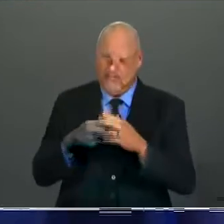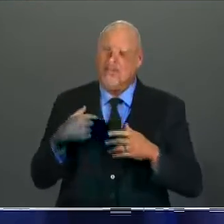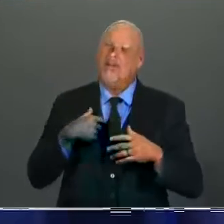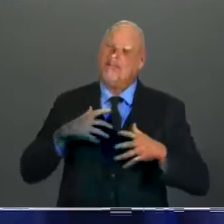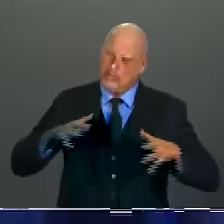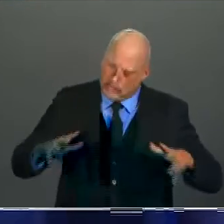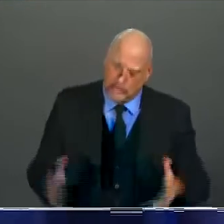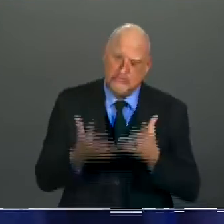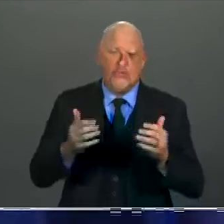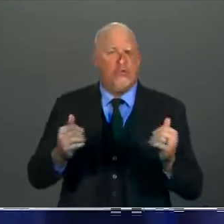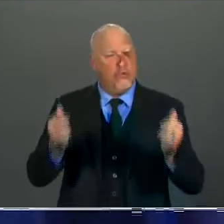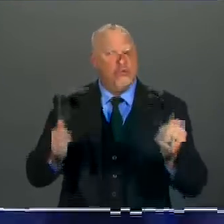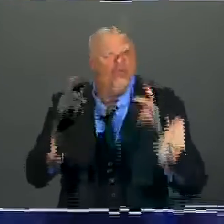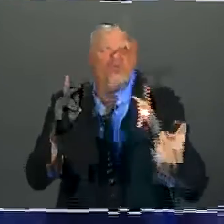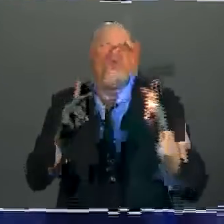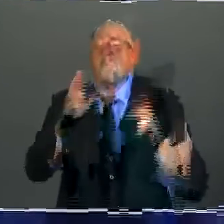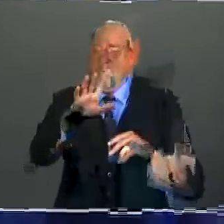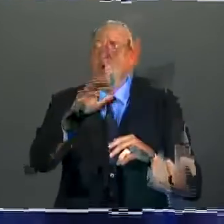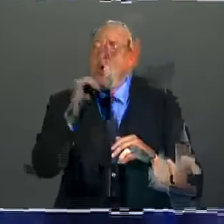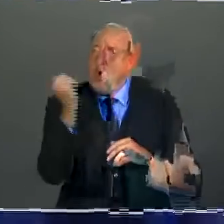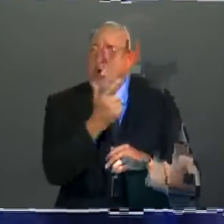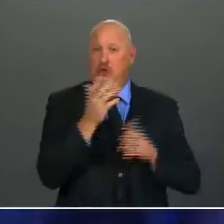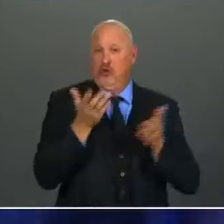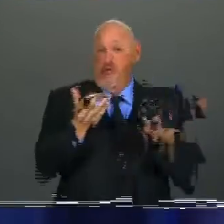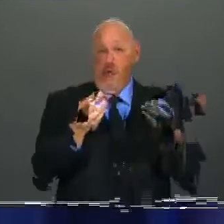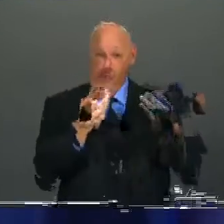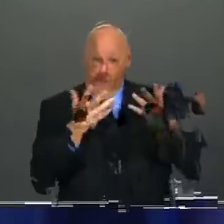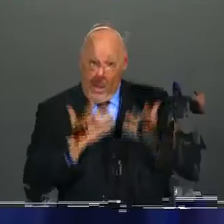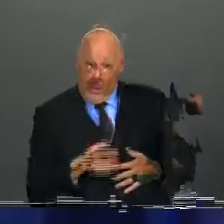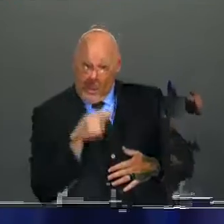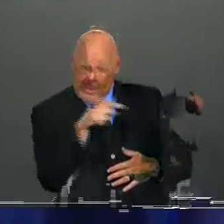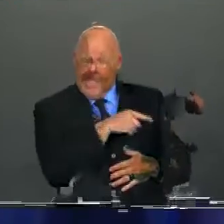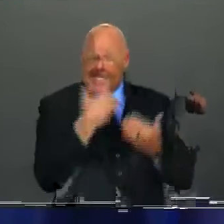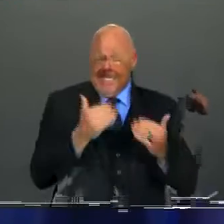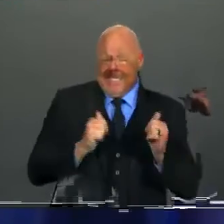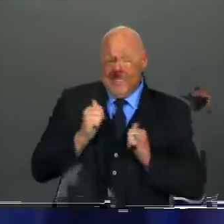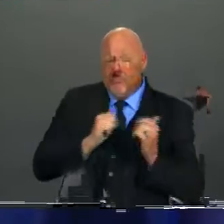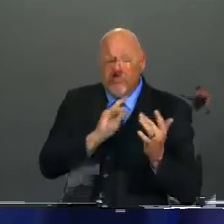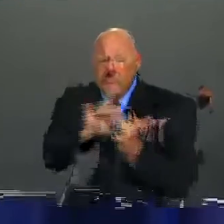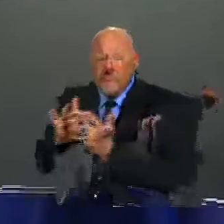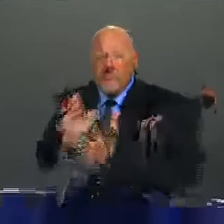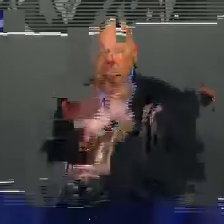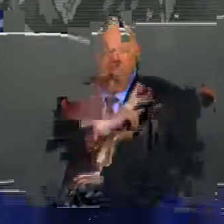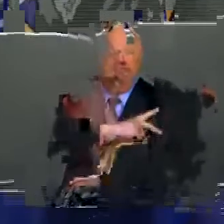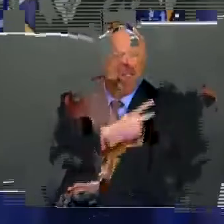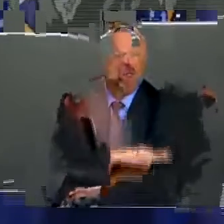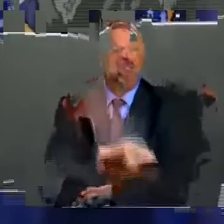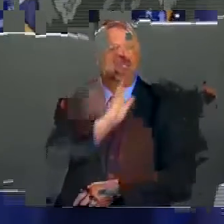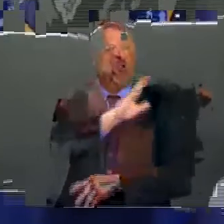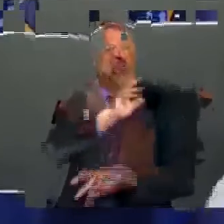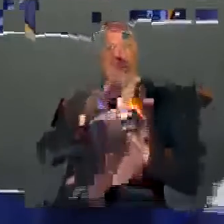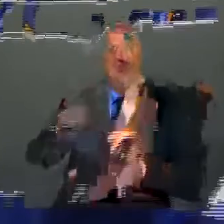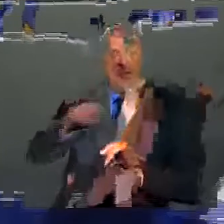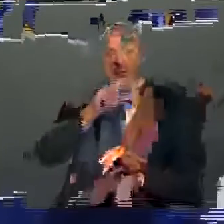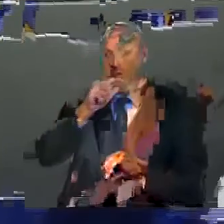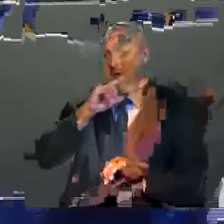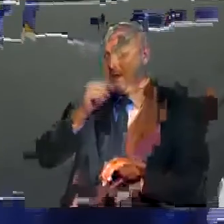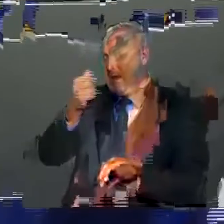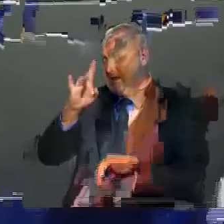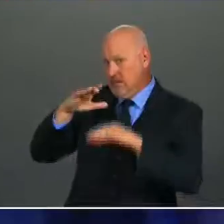any adult in the state of Utah who would like to receive a booster, since we are in a high-risk situation.